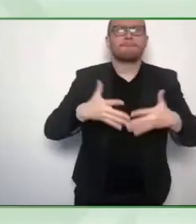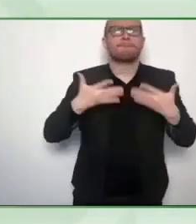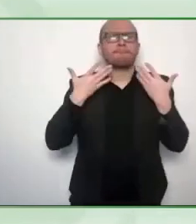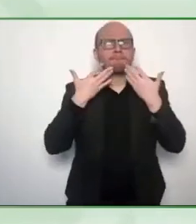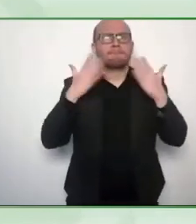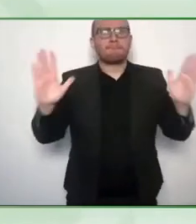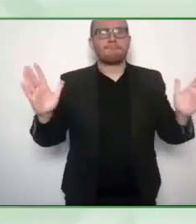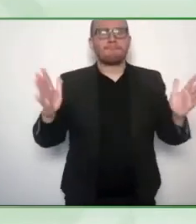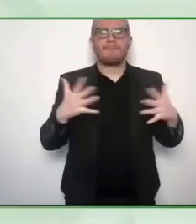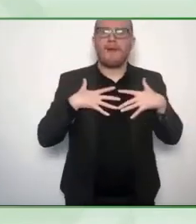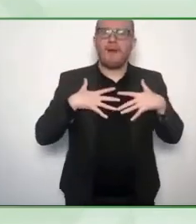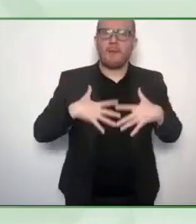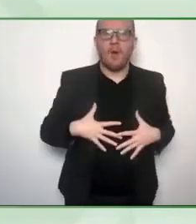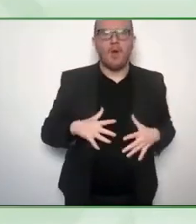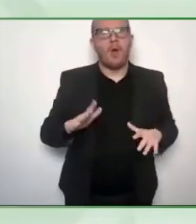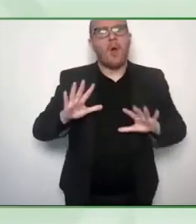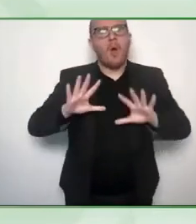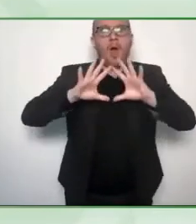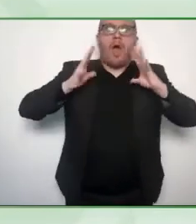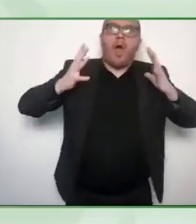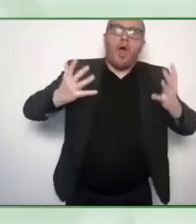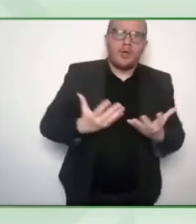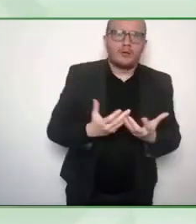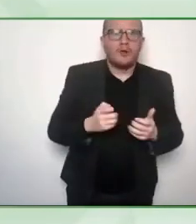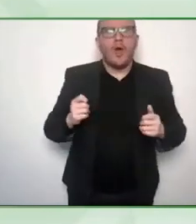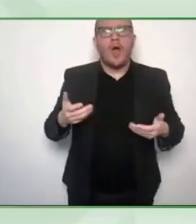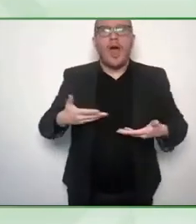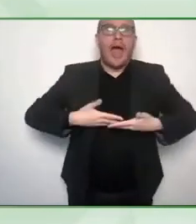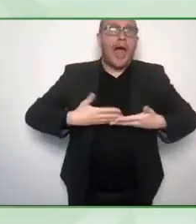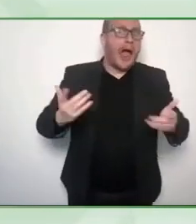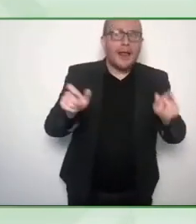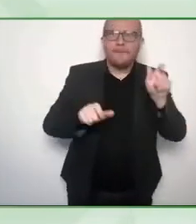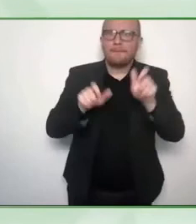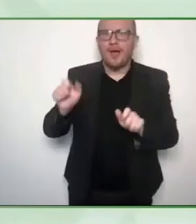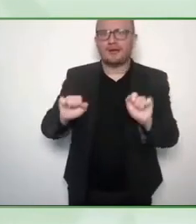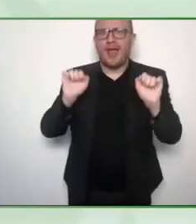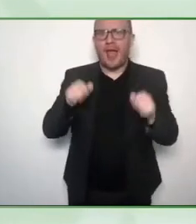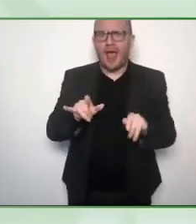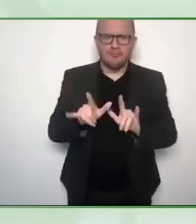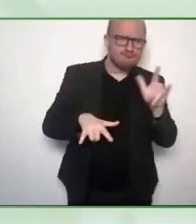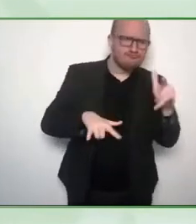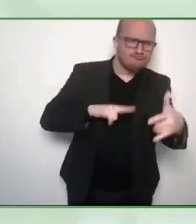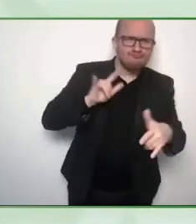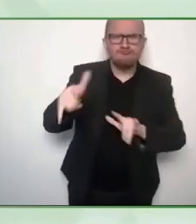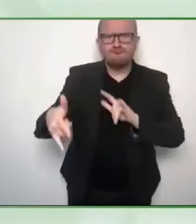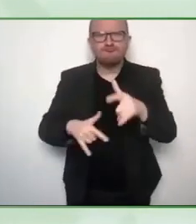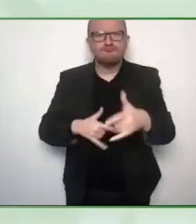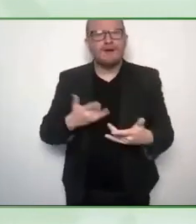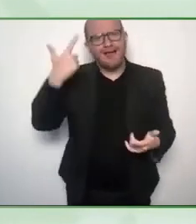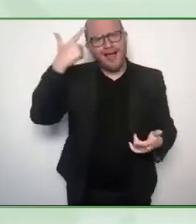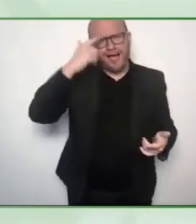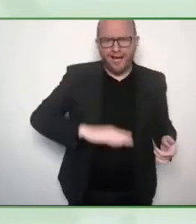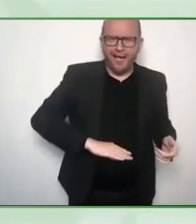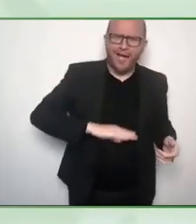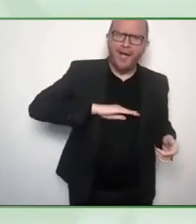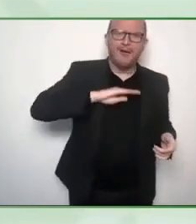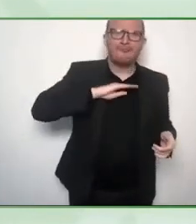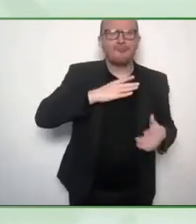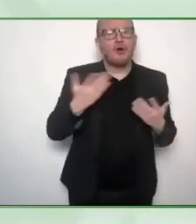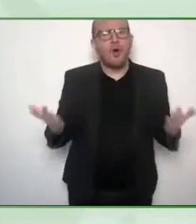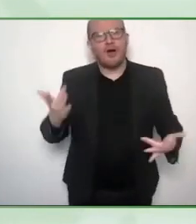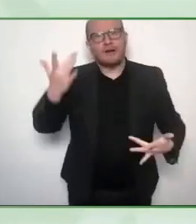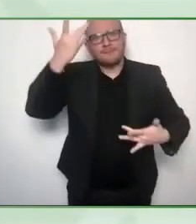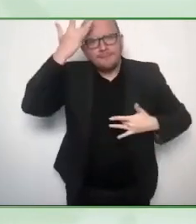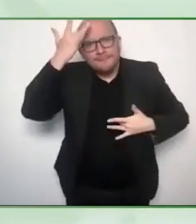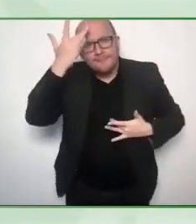to travel despite any disability, age, impairment or medical condition. And at every